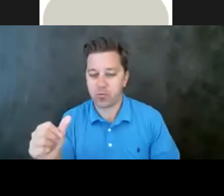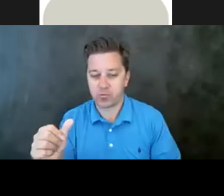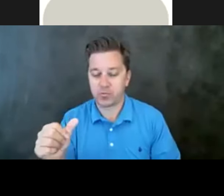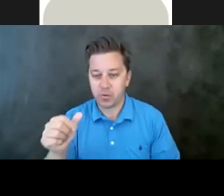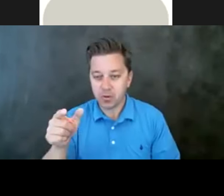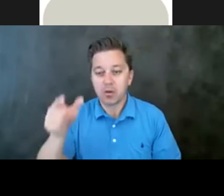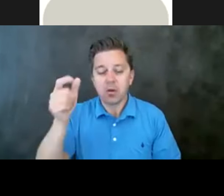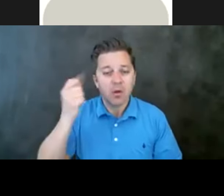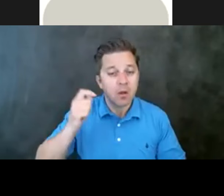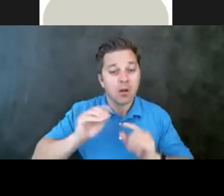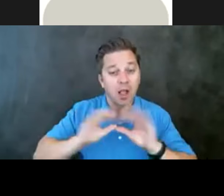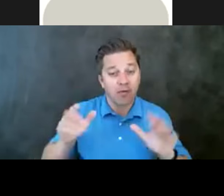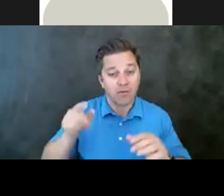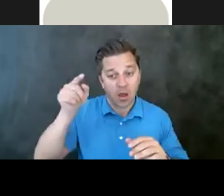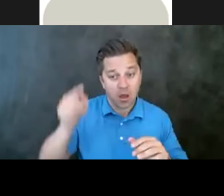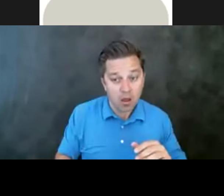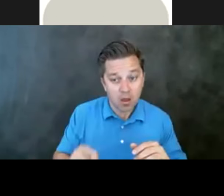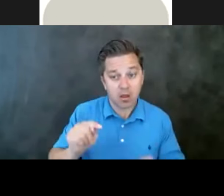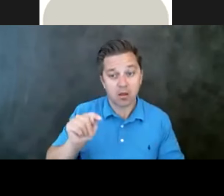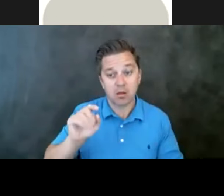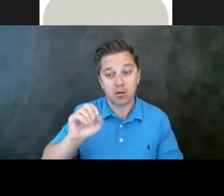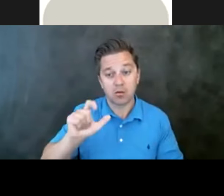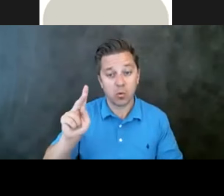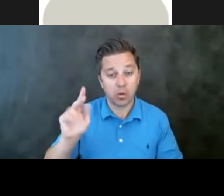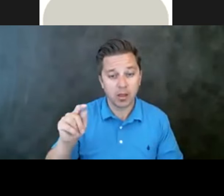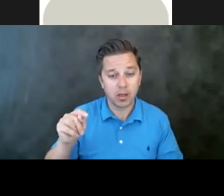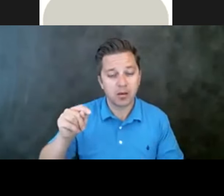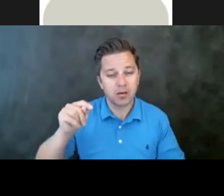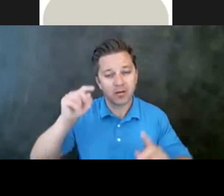toolkit is directed at, um,